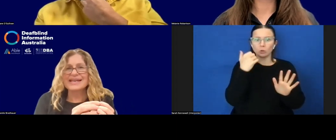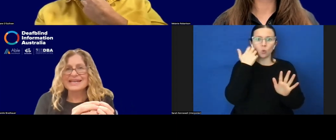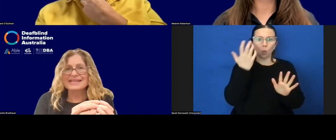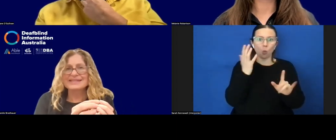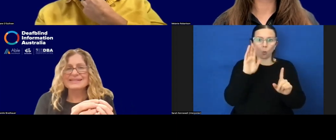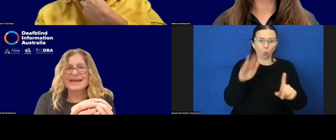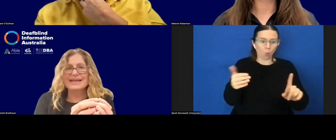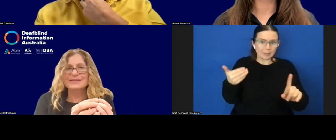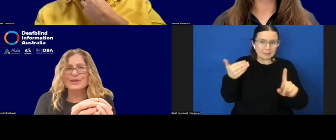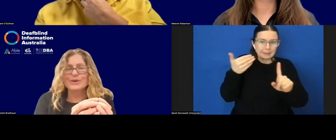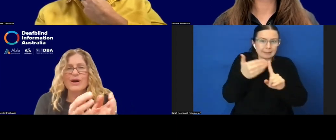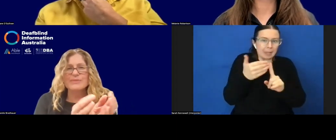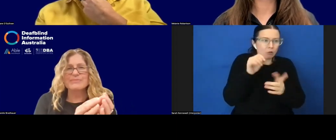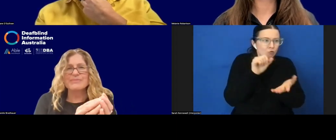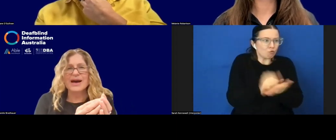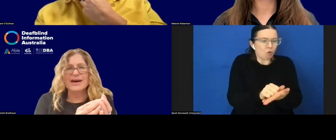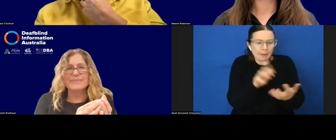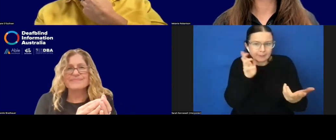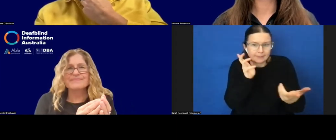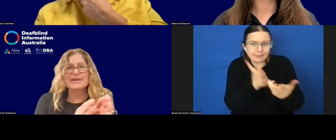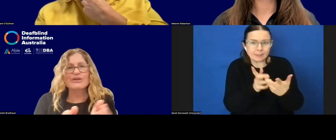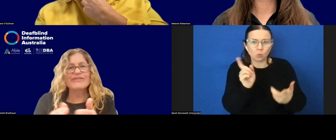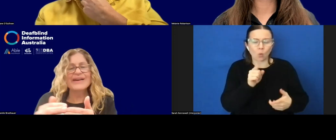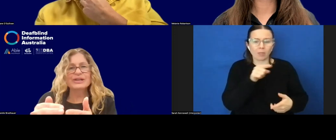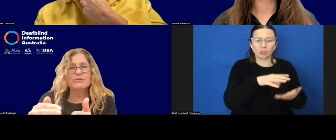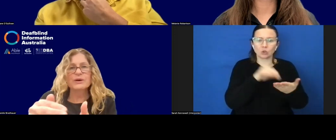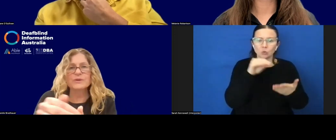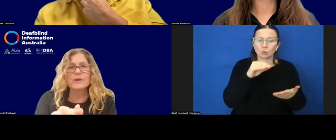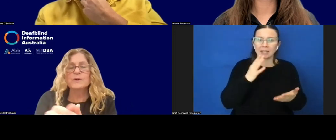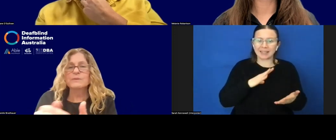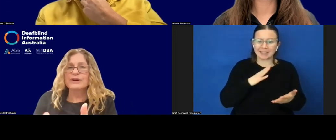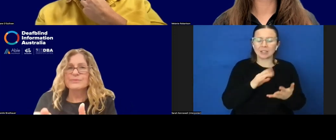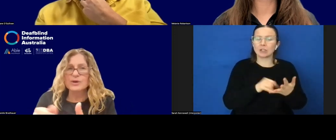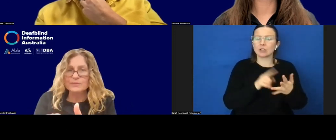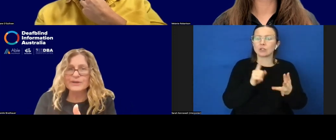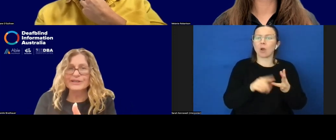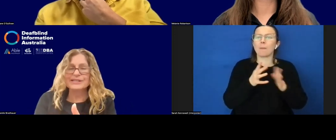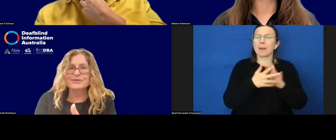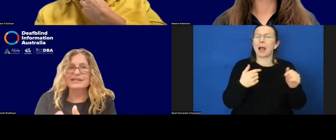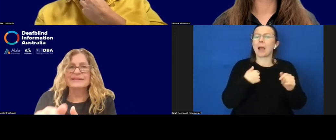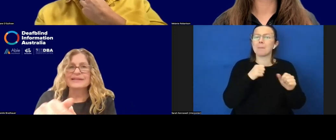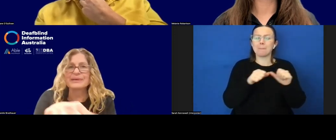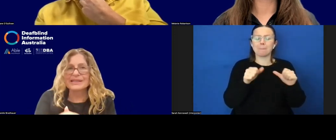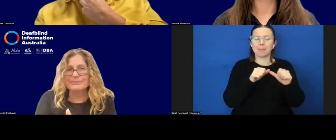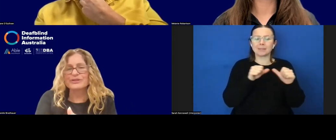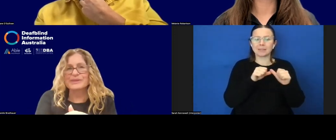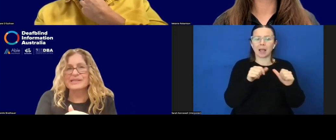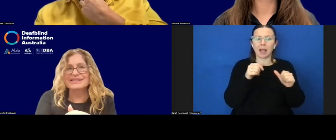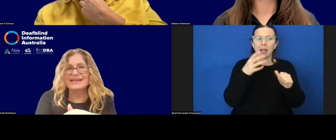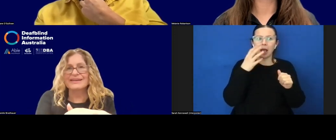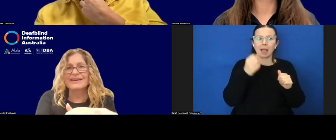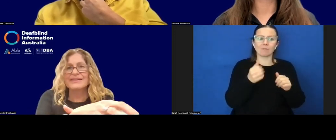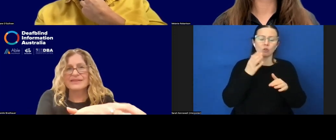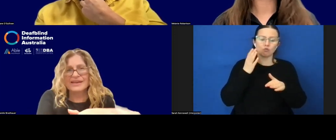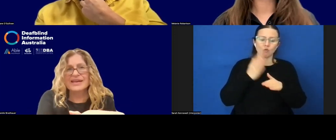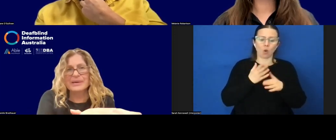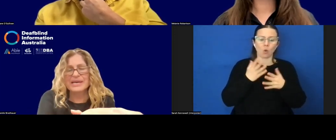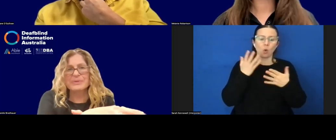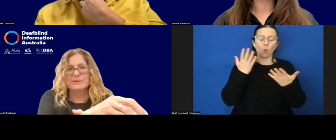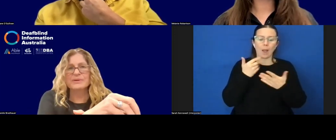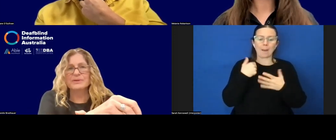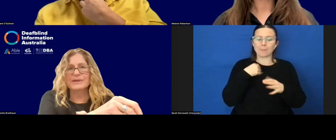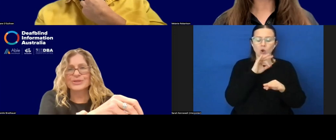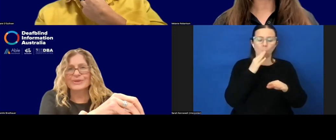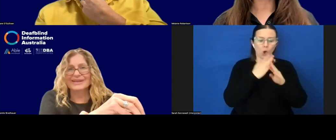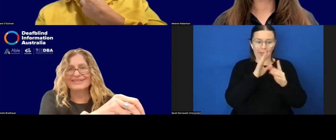needs. And so I'm better off having a role where I'm not working directly, but influencing the key